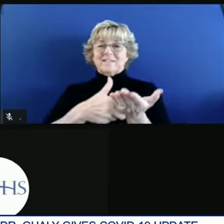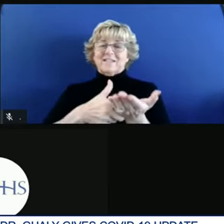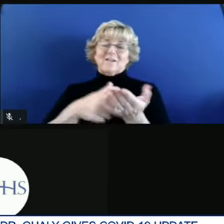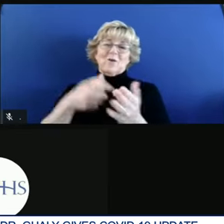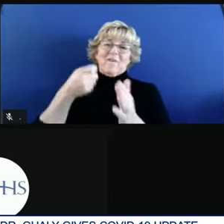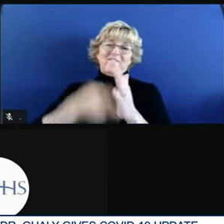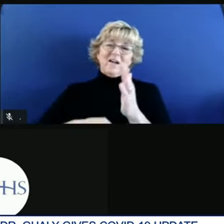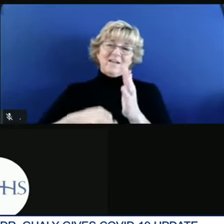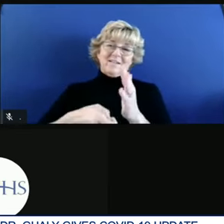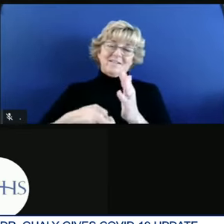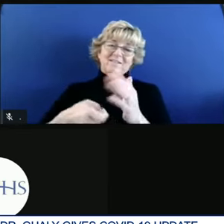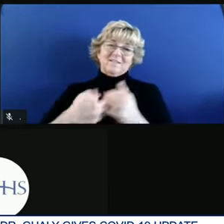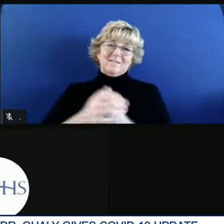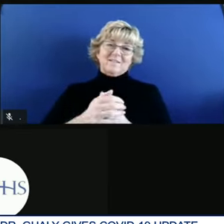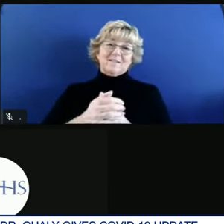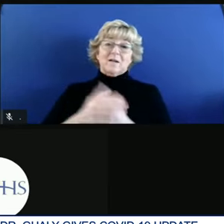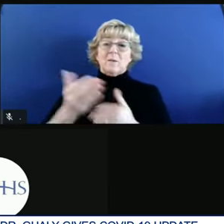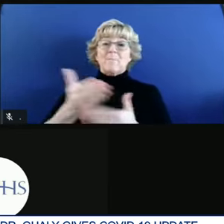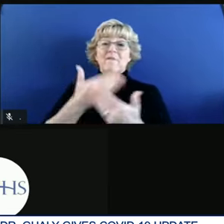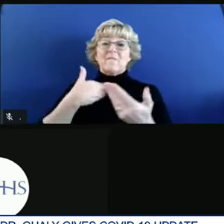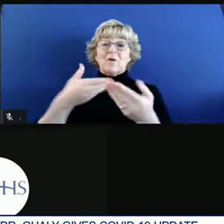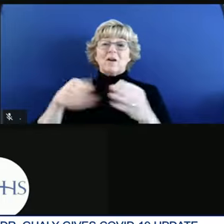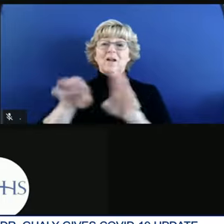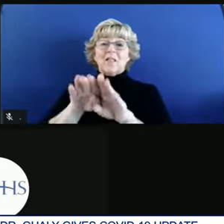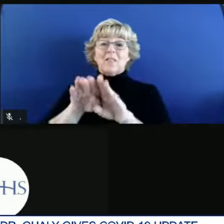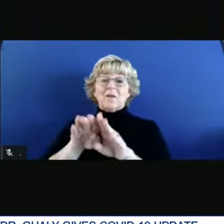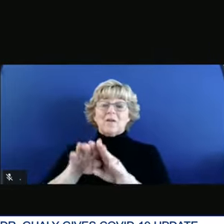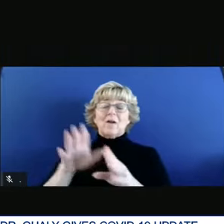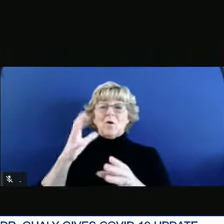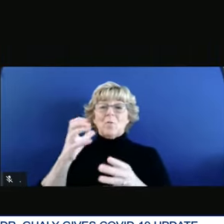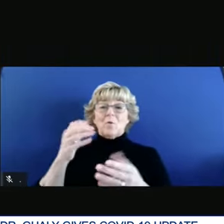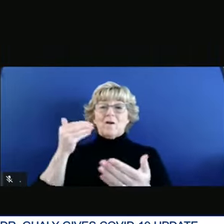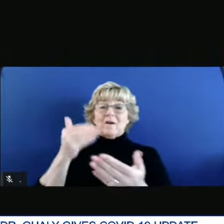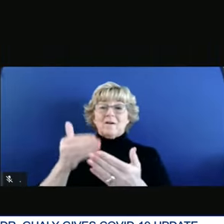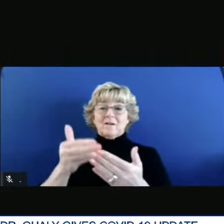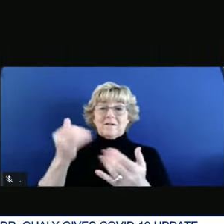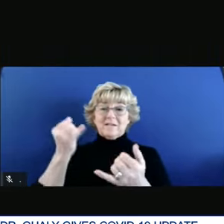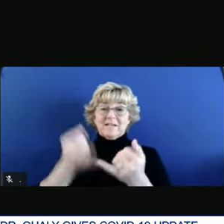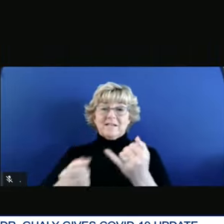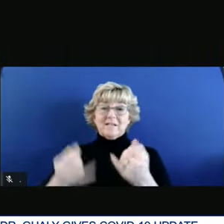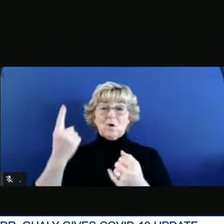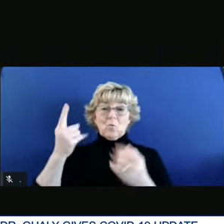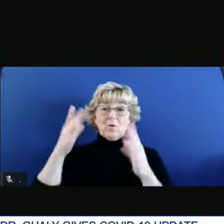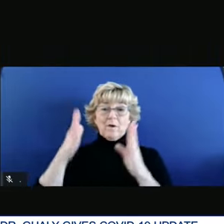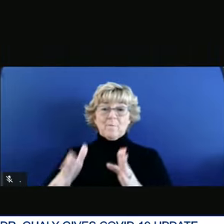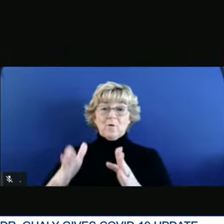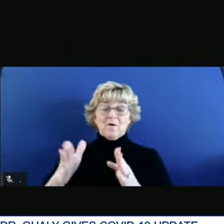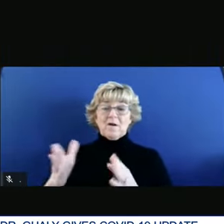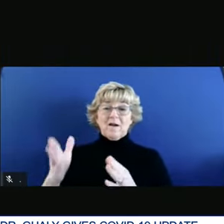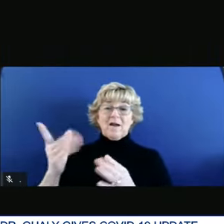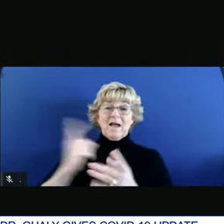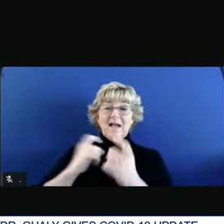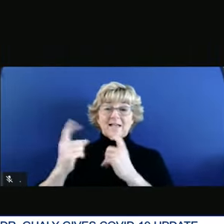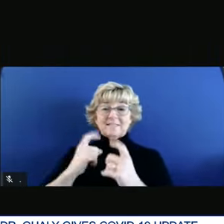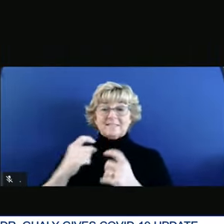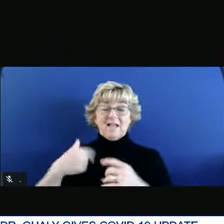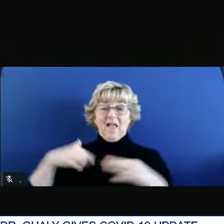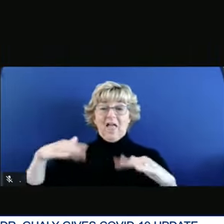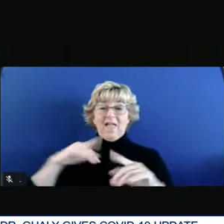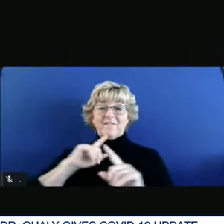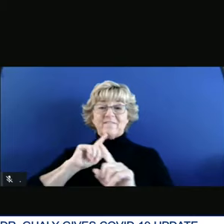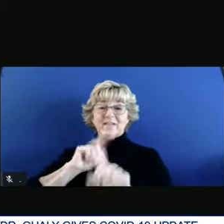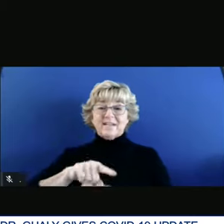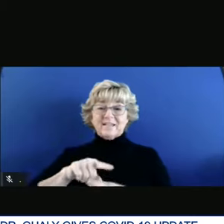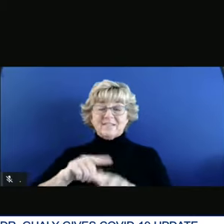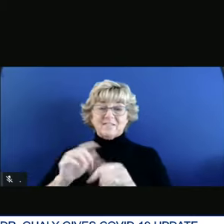opportunity. Before we wrap up, I'll just end with, I know some, but one person asked a question that I failed to answer